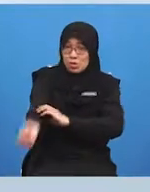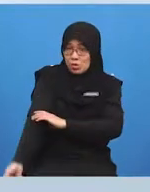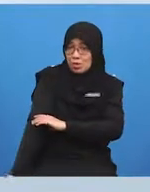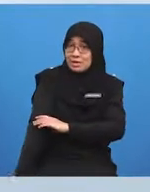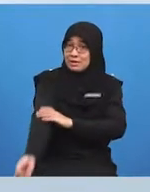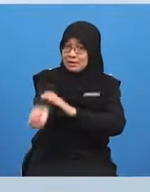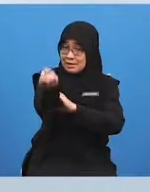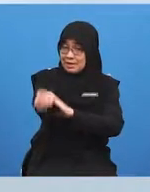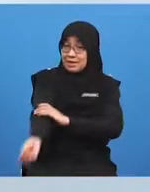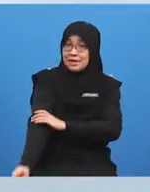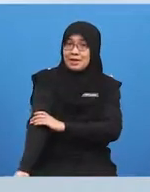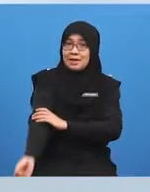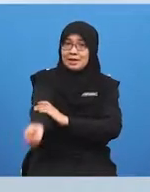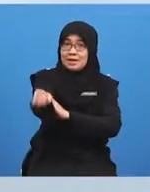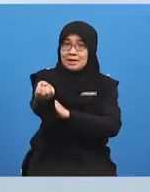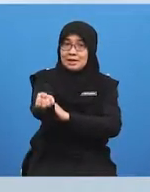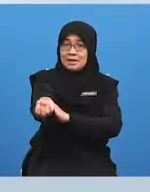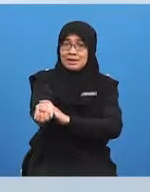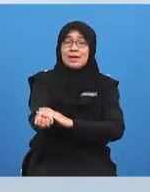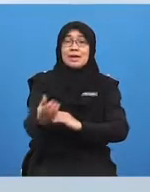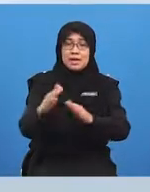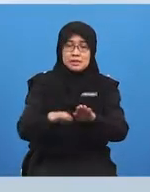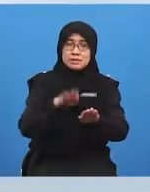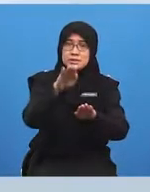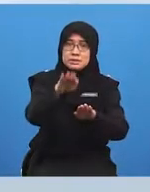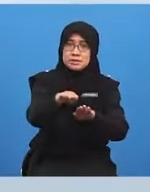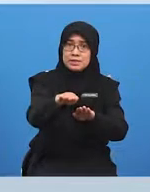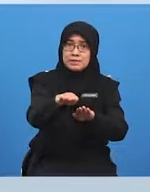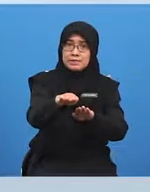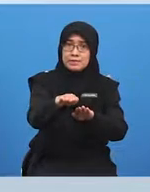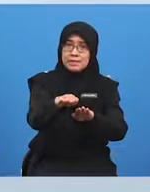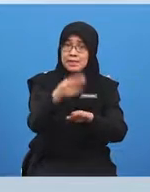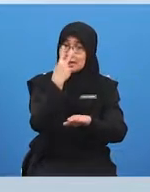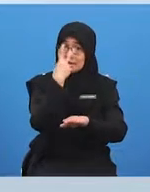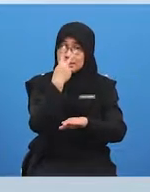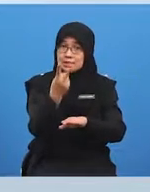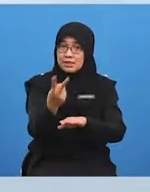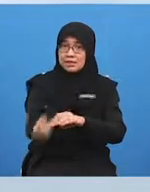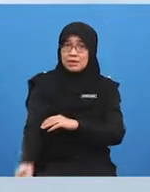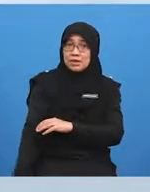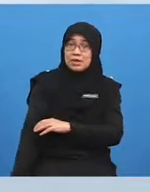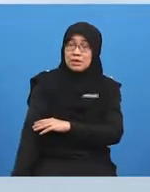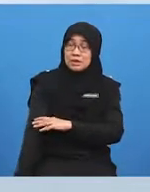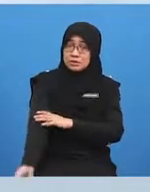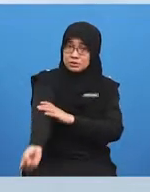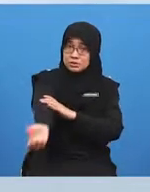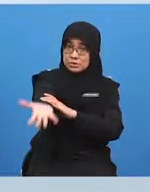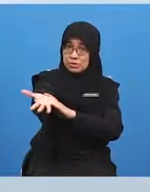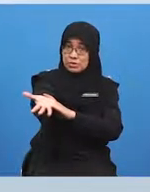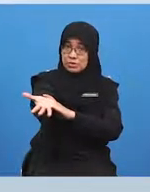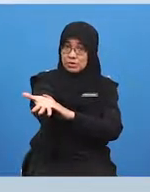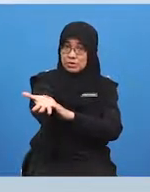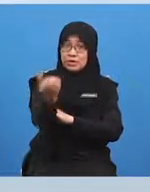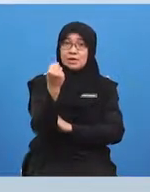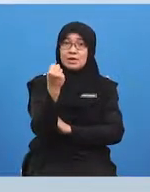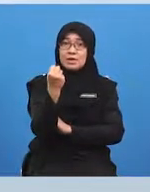before okay and stepping over and like this and we're going to throw to